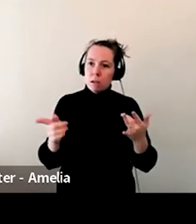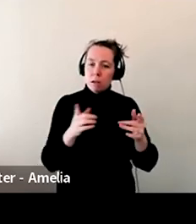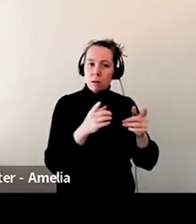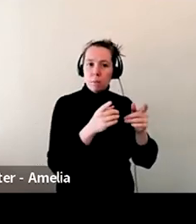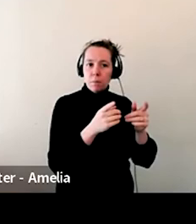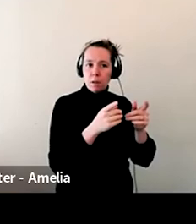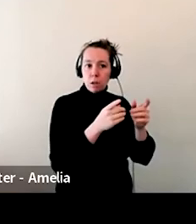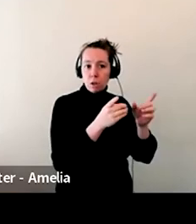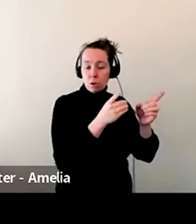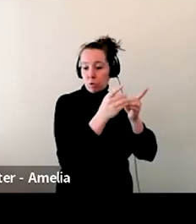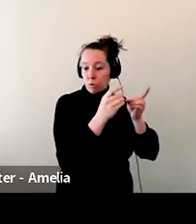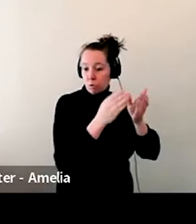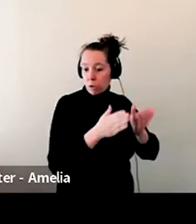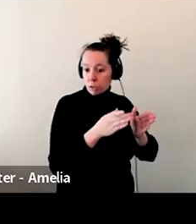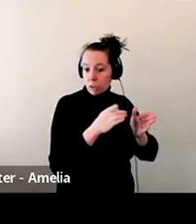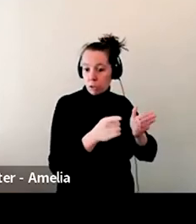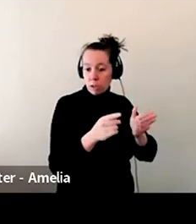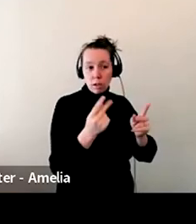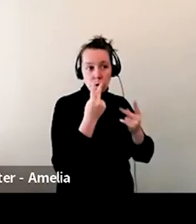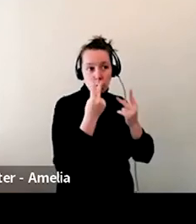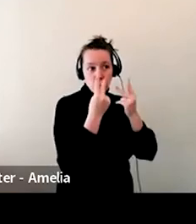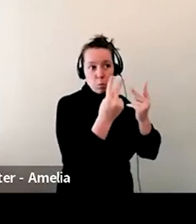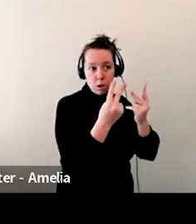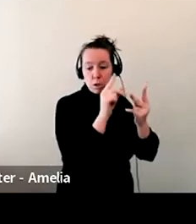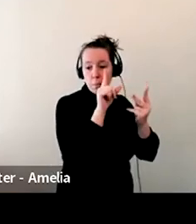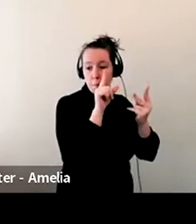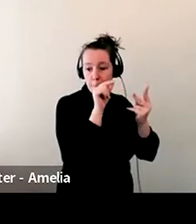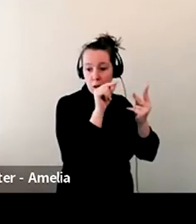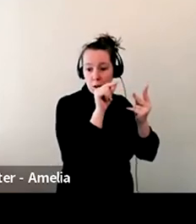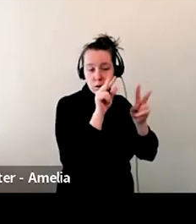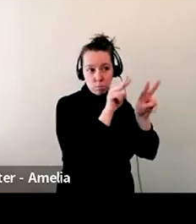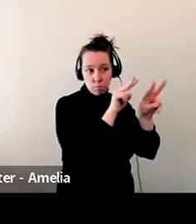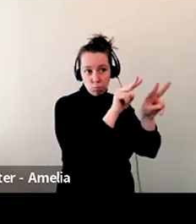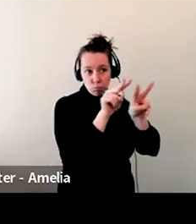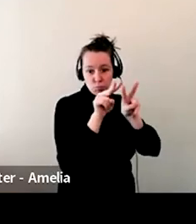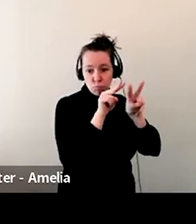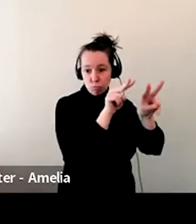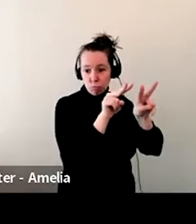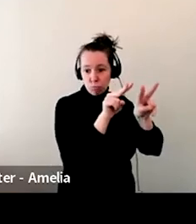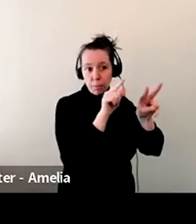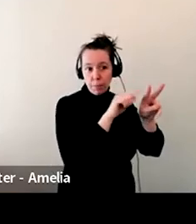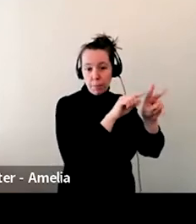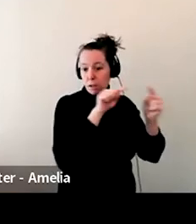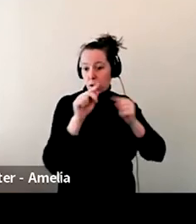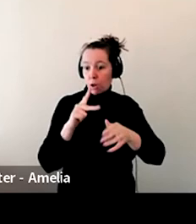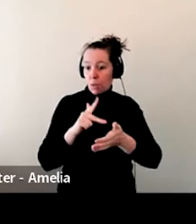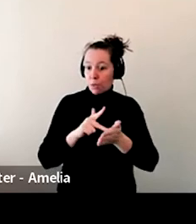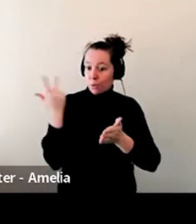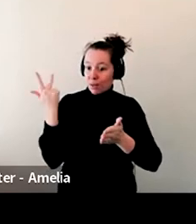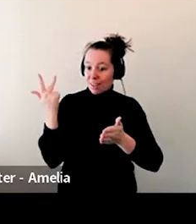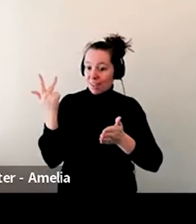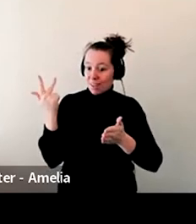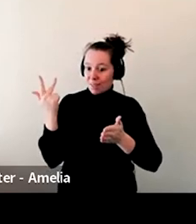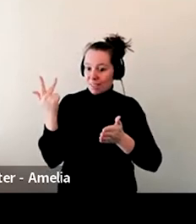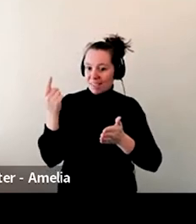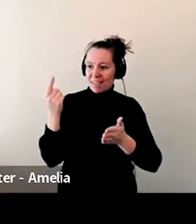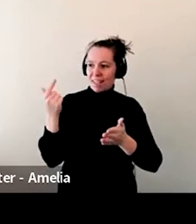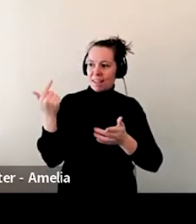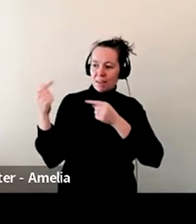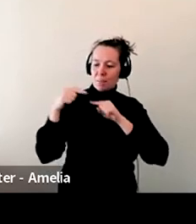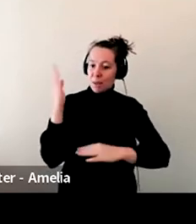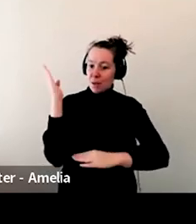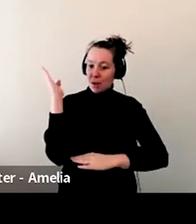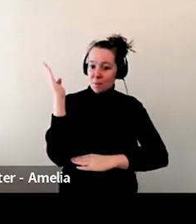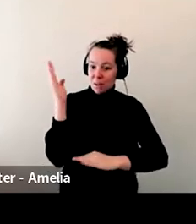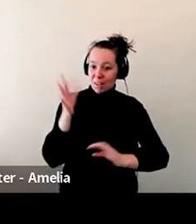Um, he's a huge birder. So he's been in three times to do presentations on owls. He once called one day in the middle of the day and